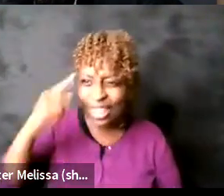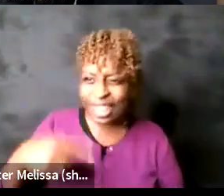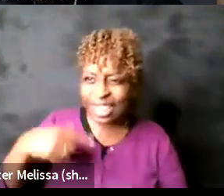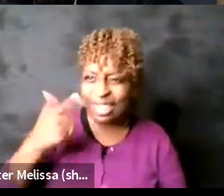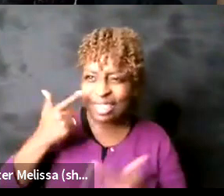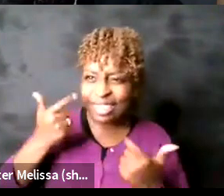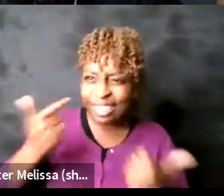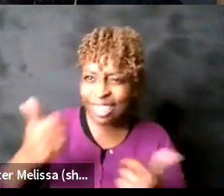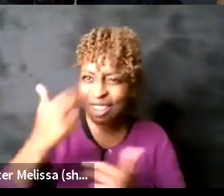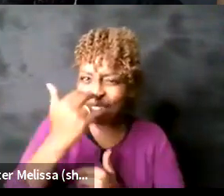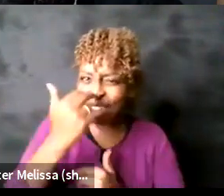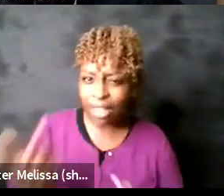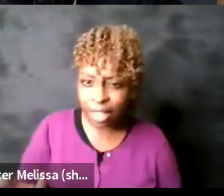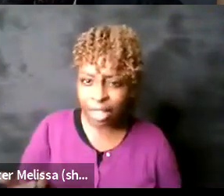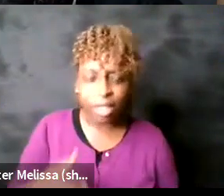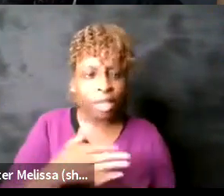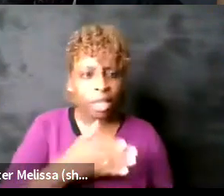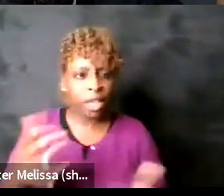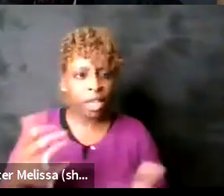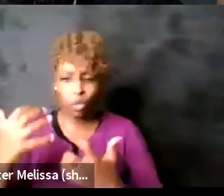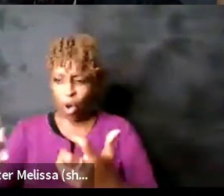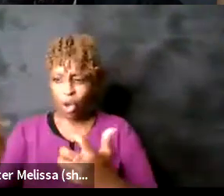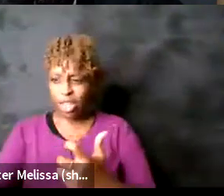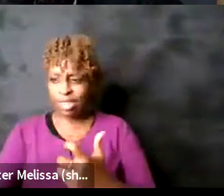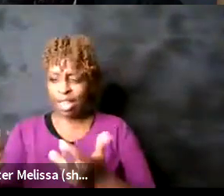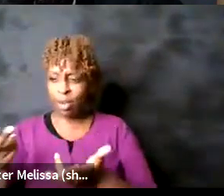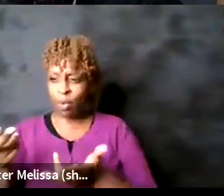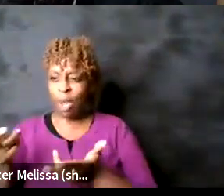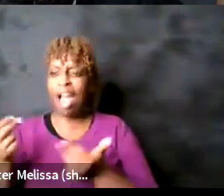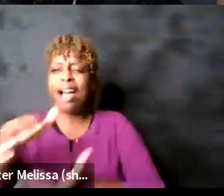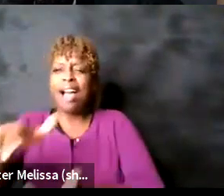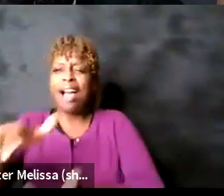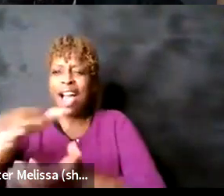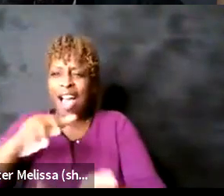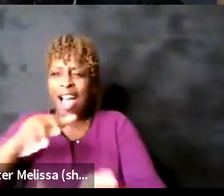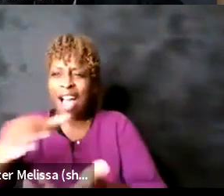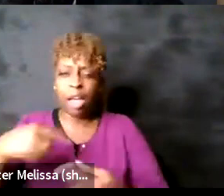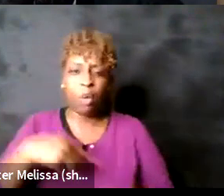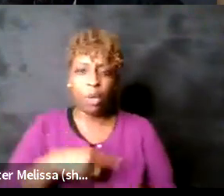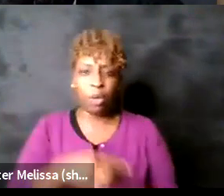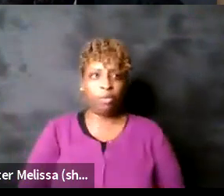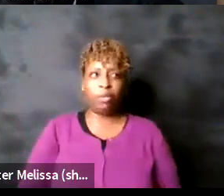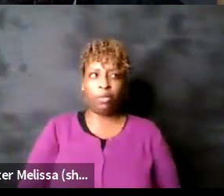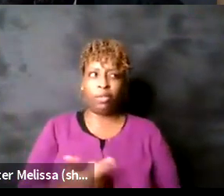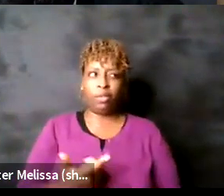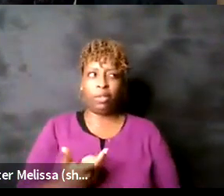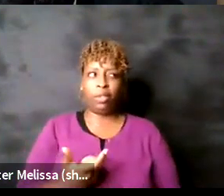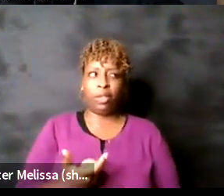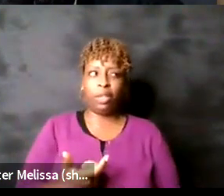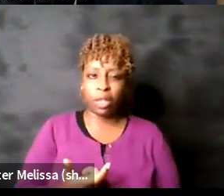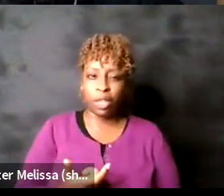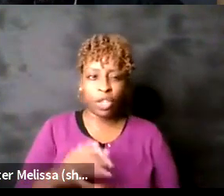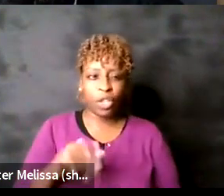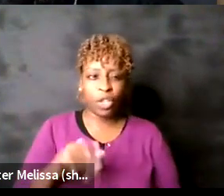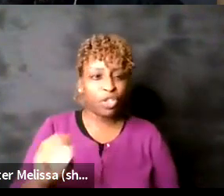were you know chuckling but it was not it like the comedy did not hit us in the same way and that in and of itself